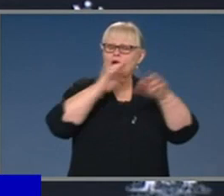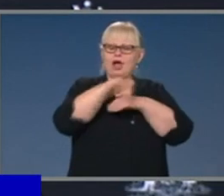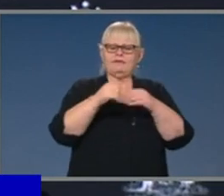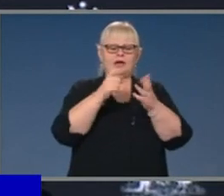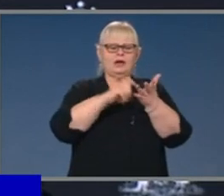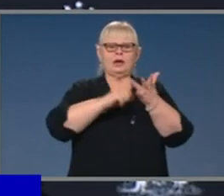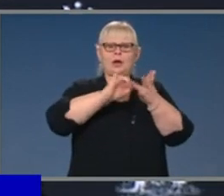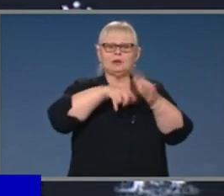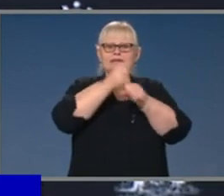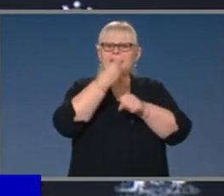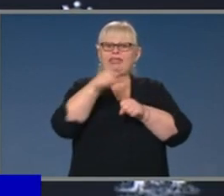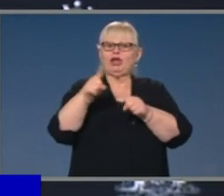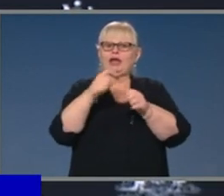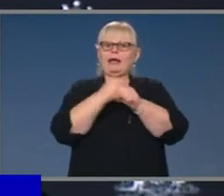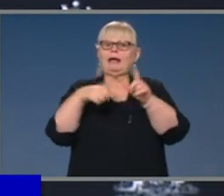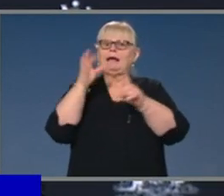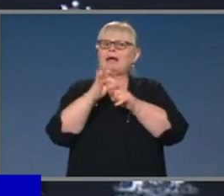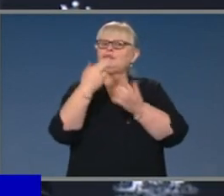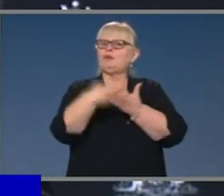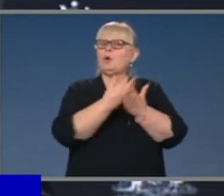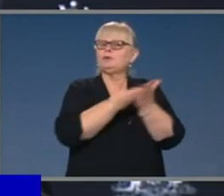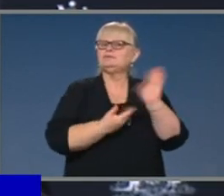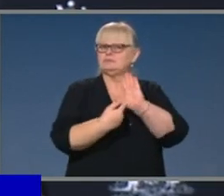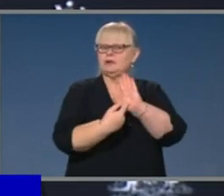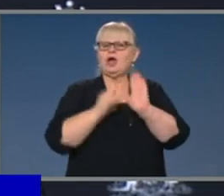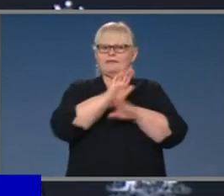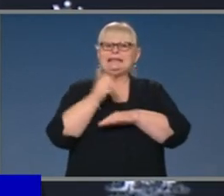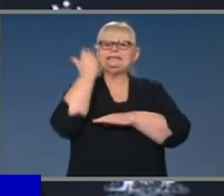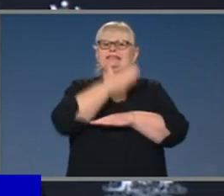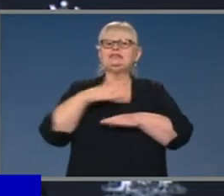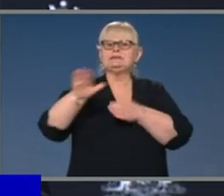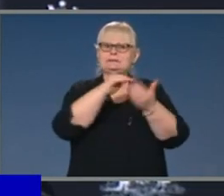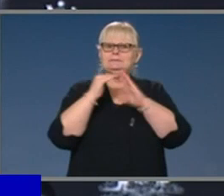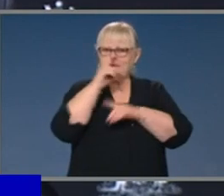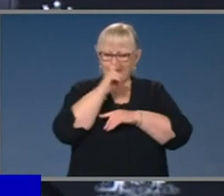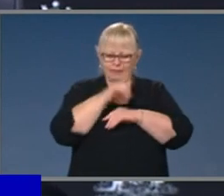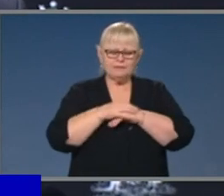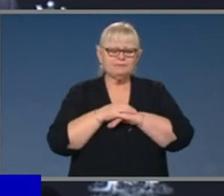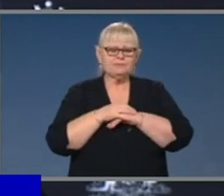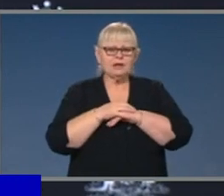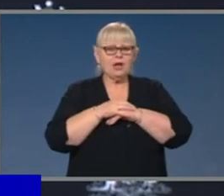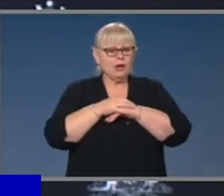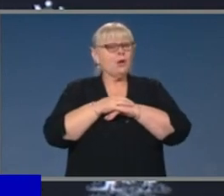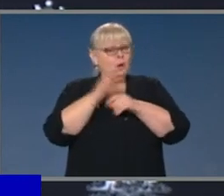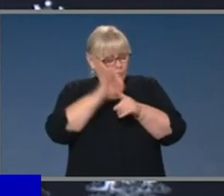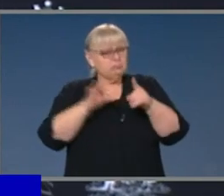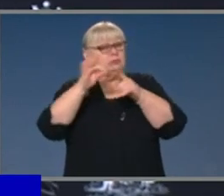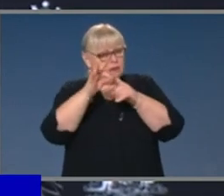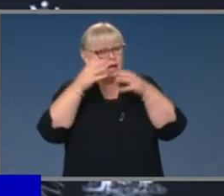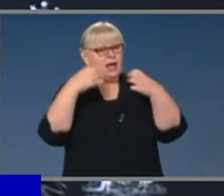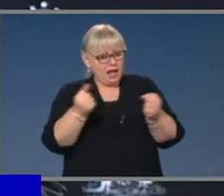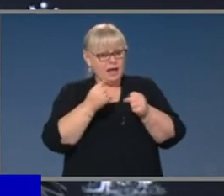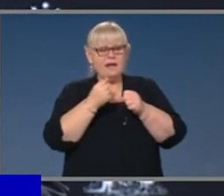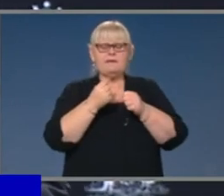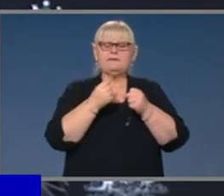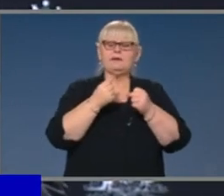and pleased to report that on that front, that we're making excellent progress when it comes to the closing of the gap initiative and